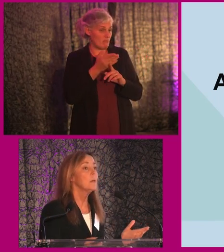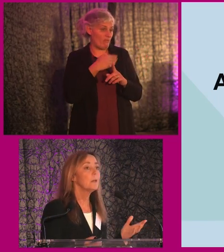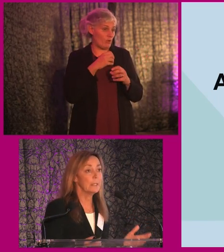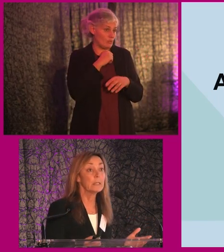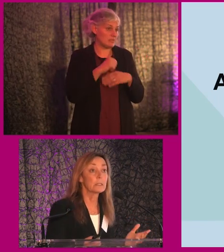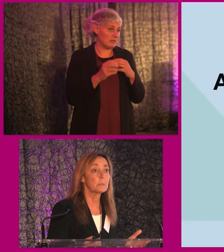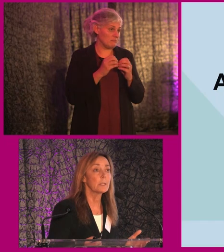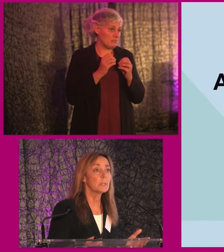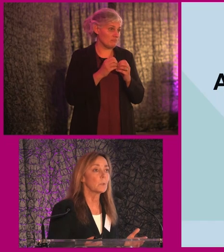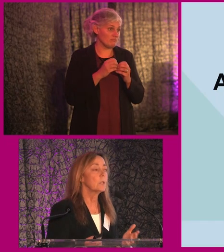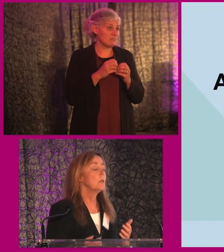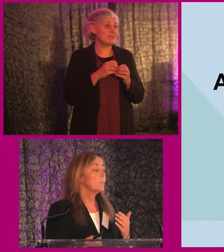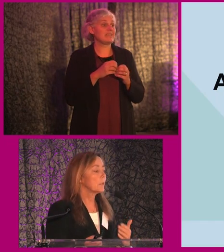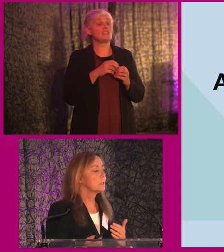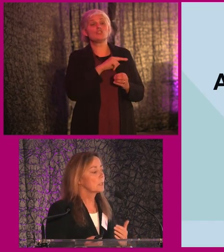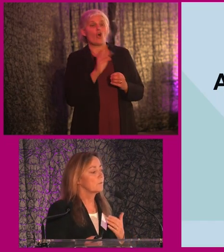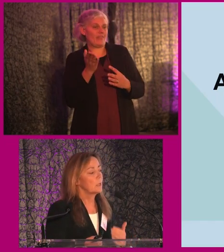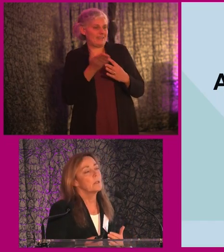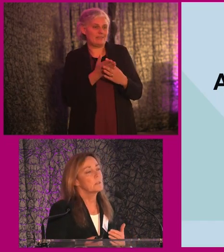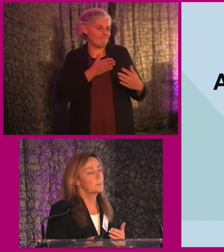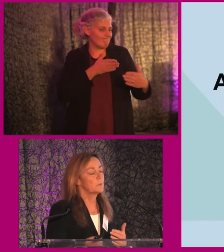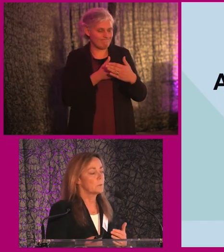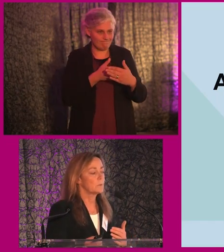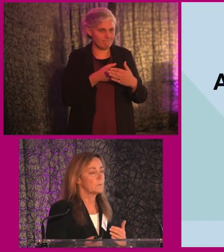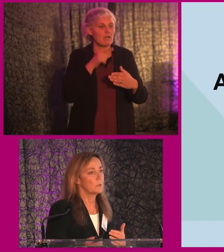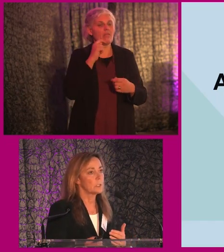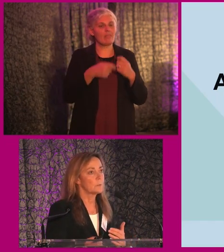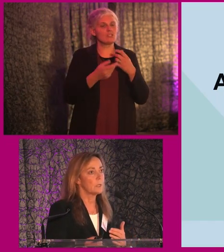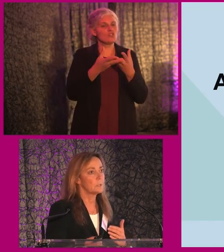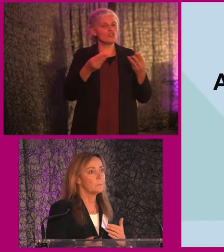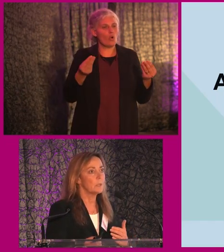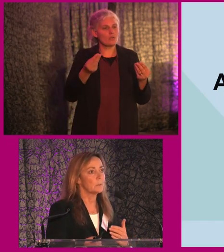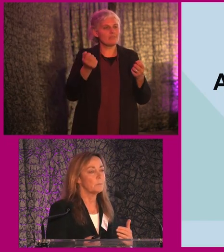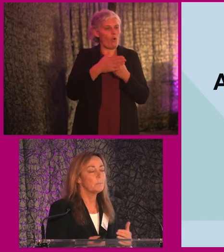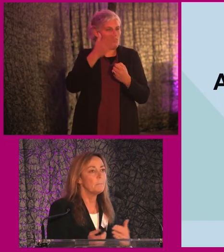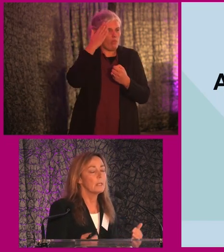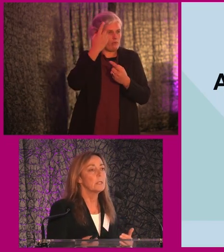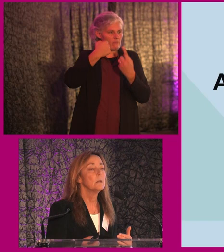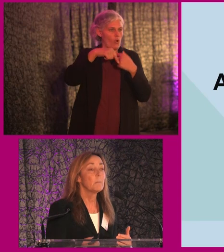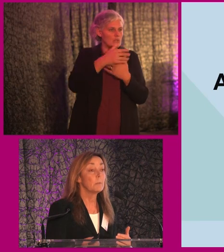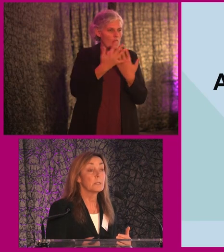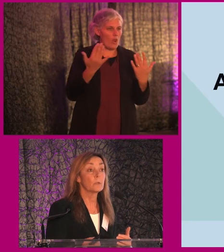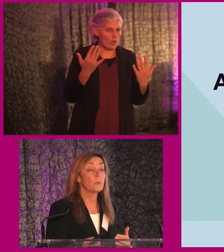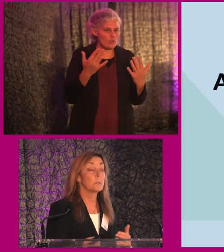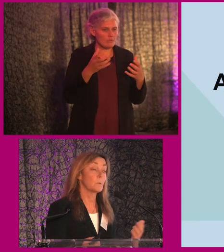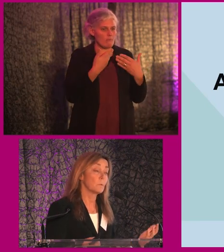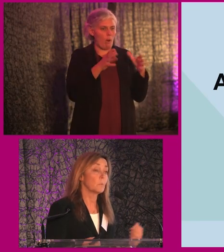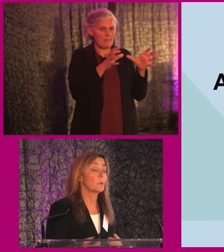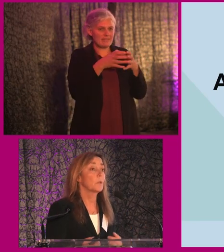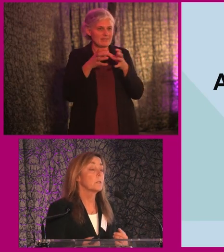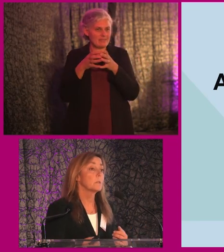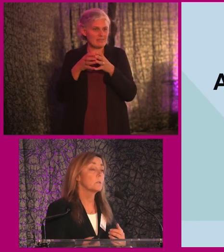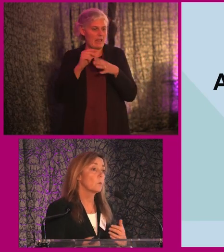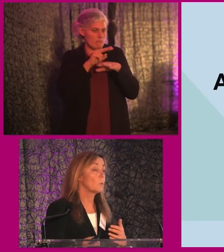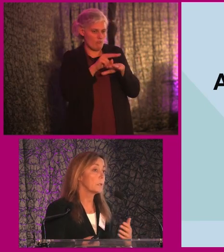today, in accessibility as well. But this is kind of an untapped source of knowledge that many public sector bodies and also the